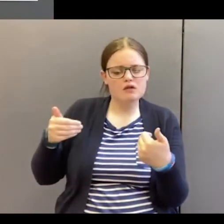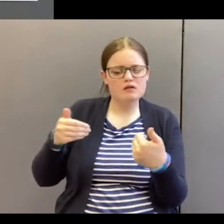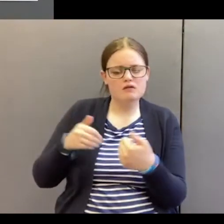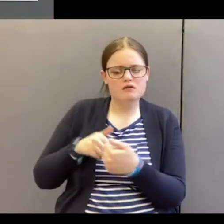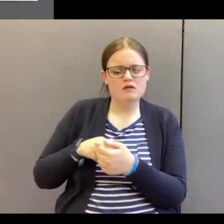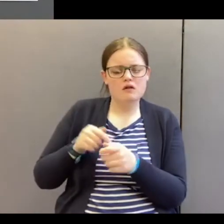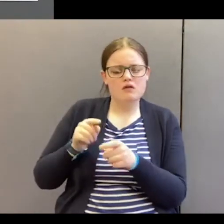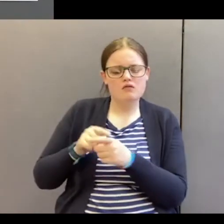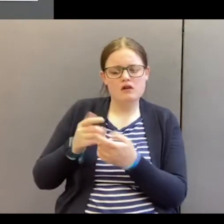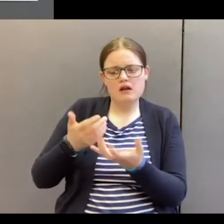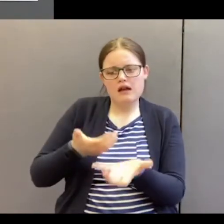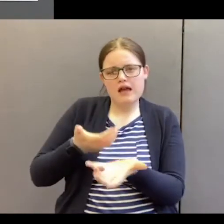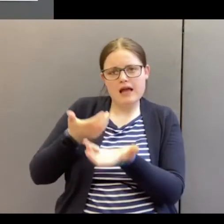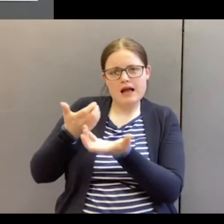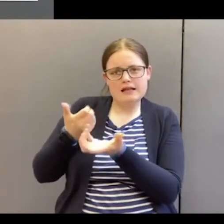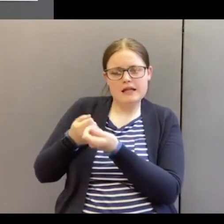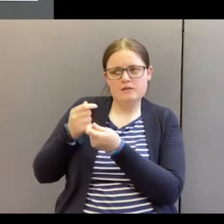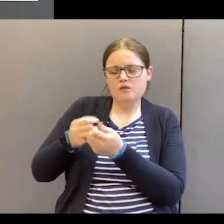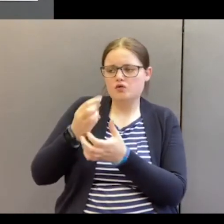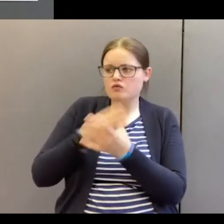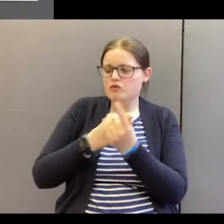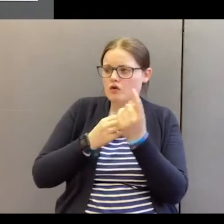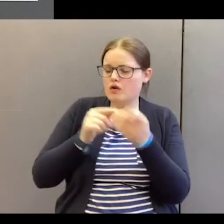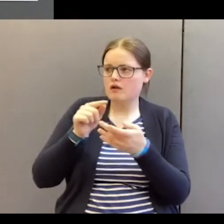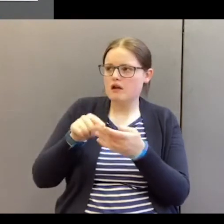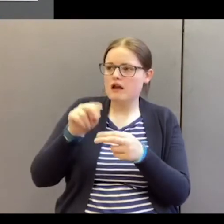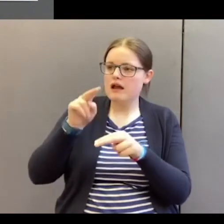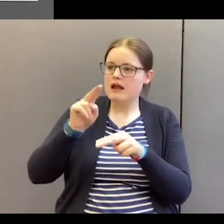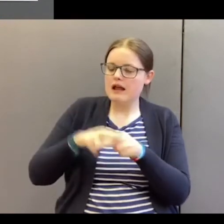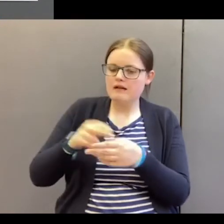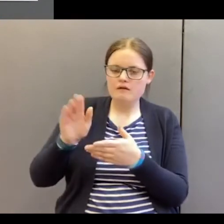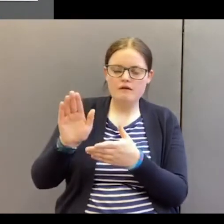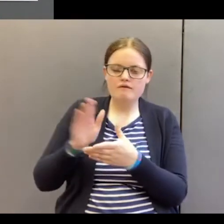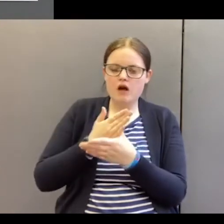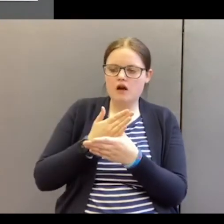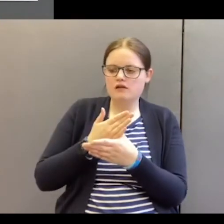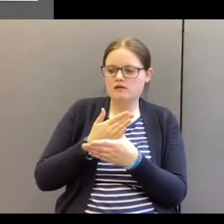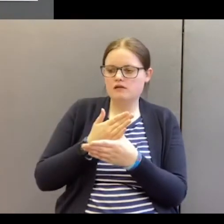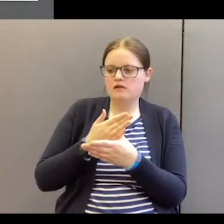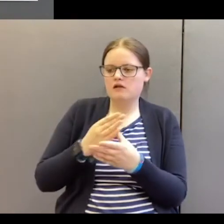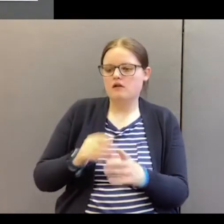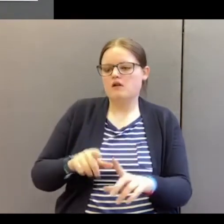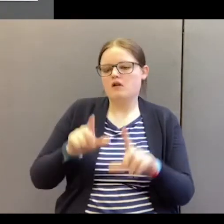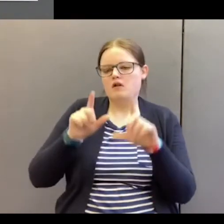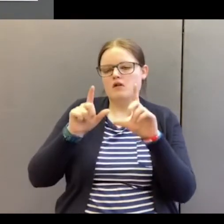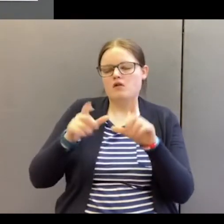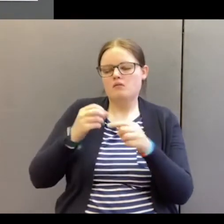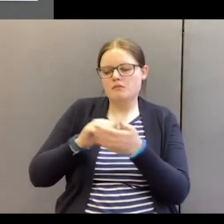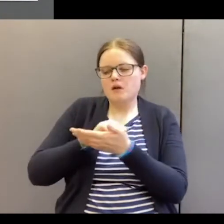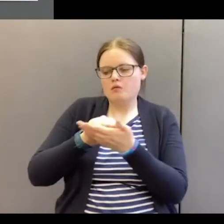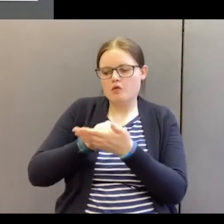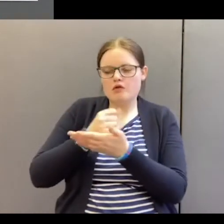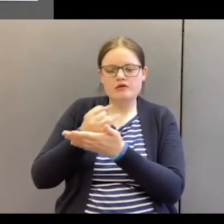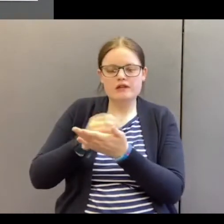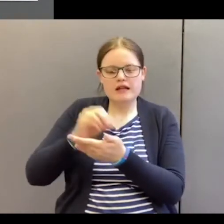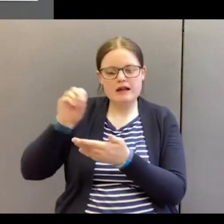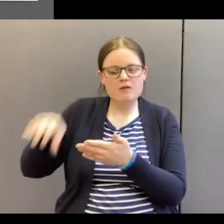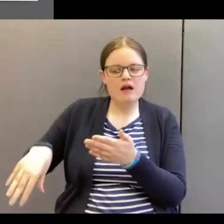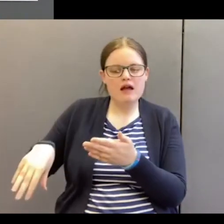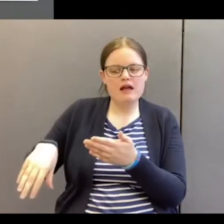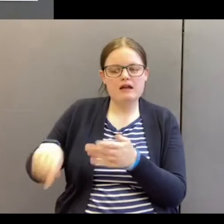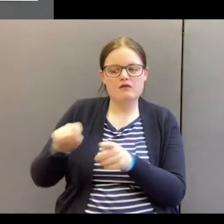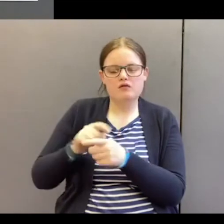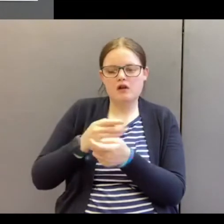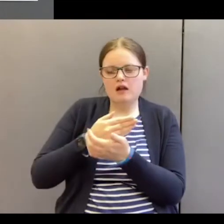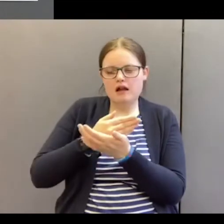acceptable unto God if first the Lord has washed your sin, cleansed your